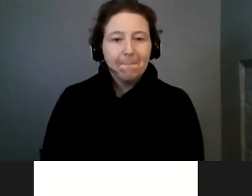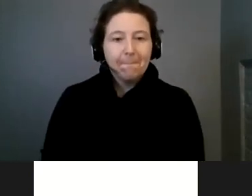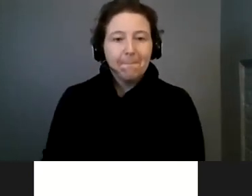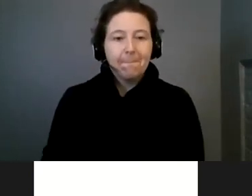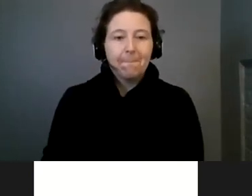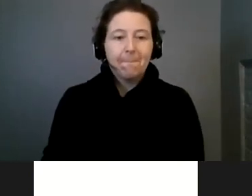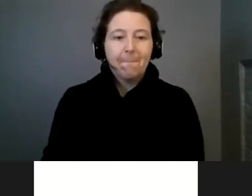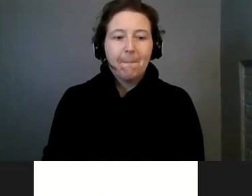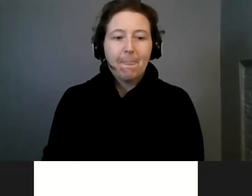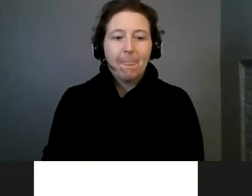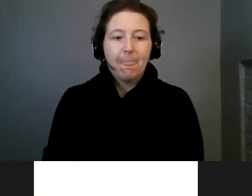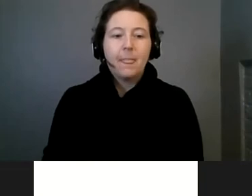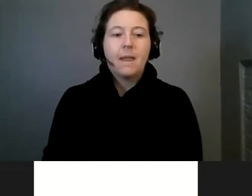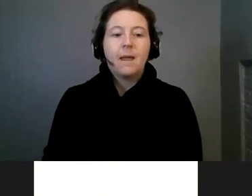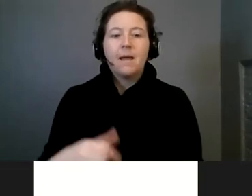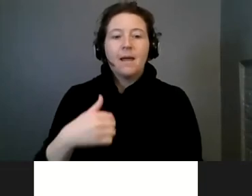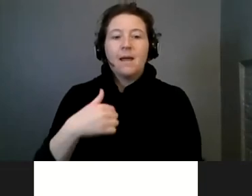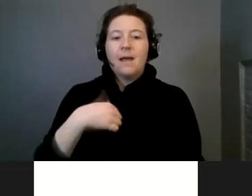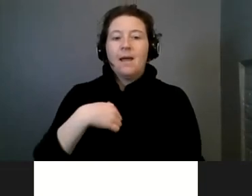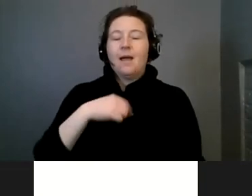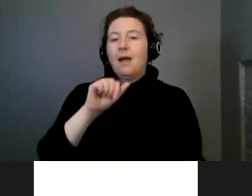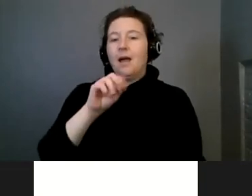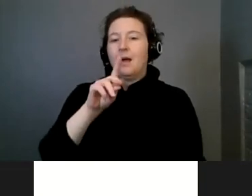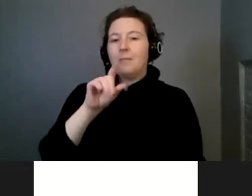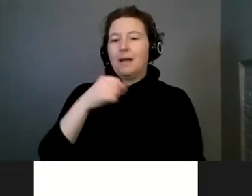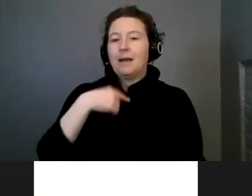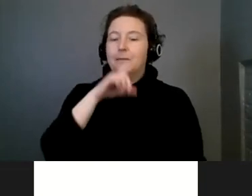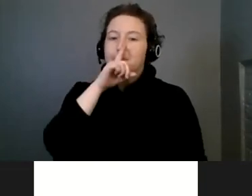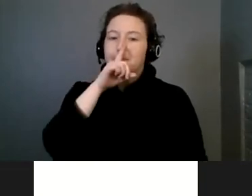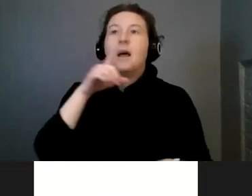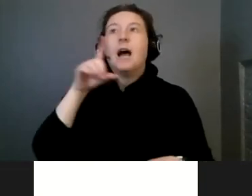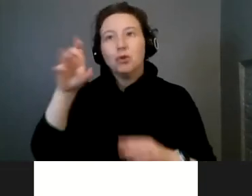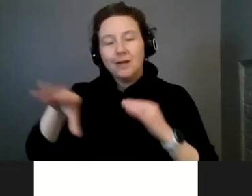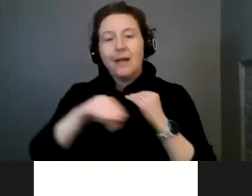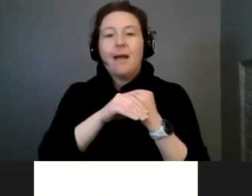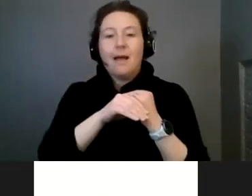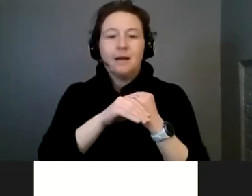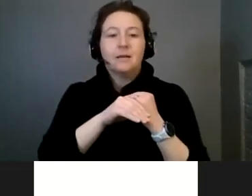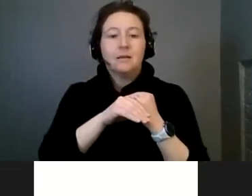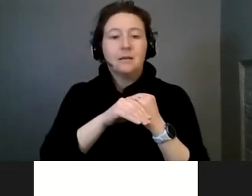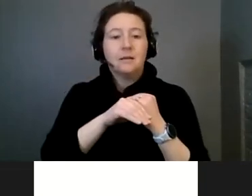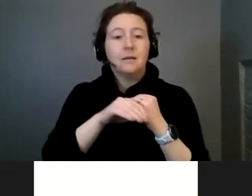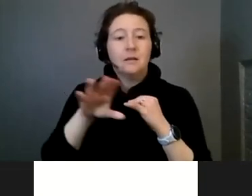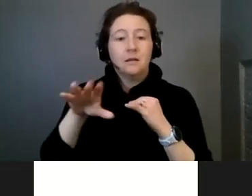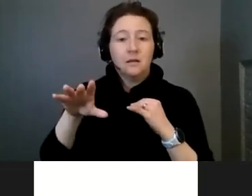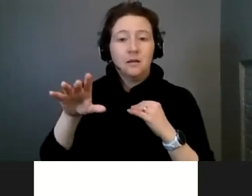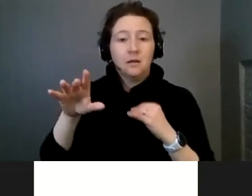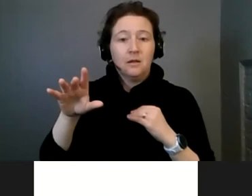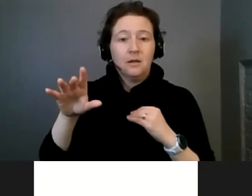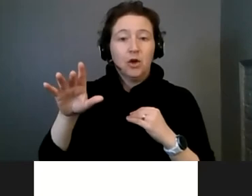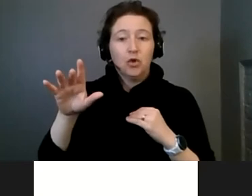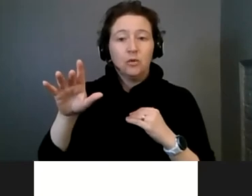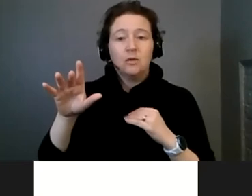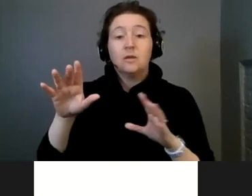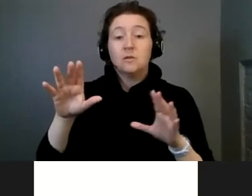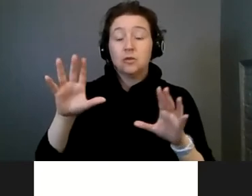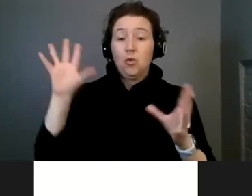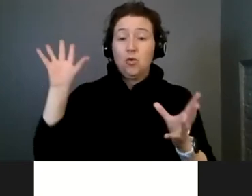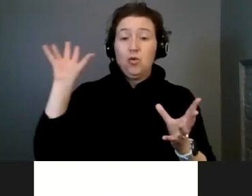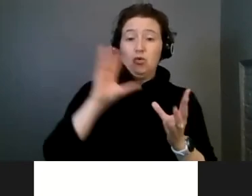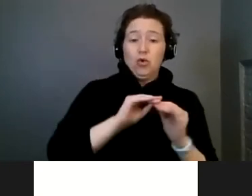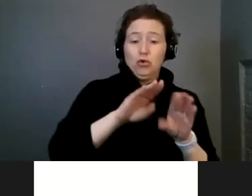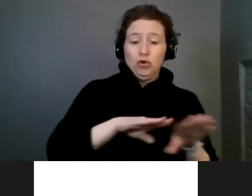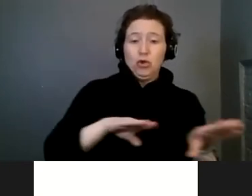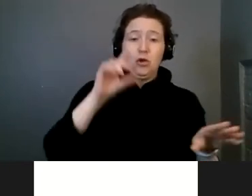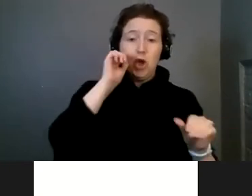Yes, I didn't say it in the presentation, but I should add 25% of childhood hearing loss is caused by CMB.